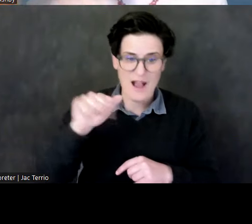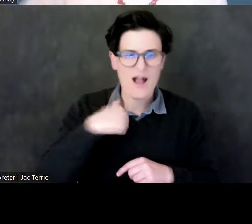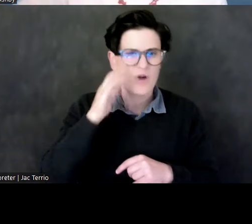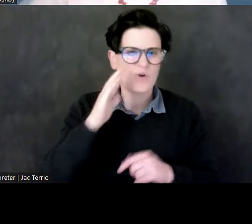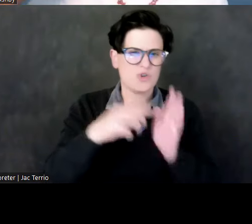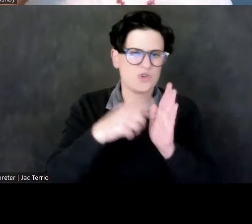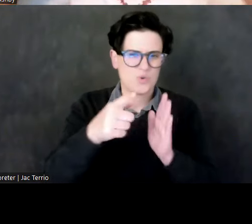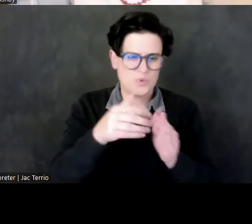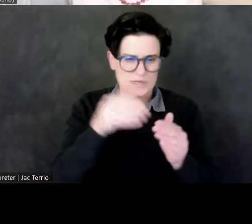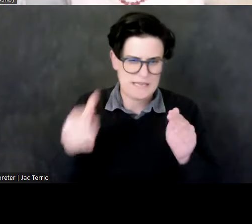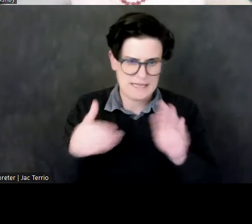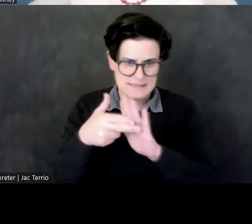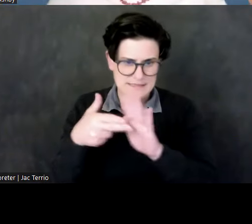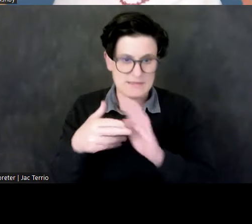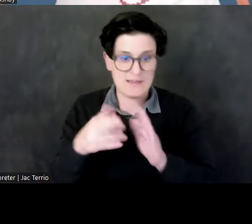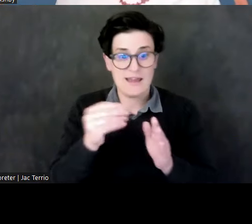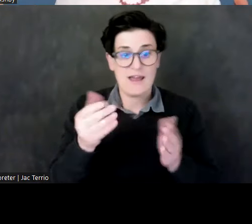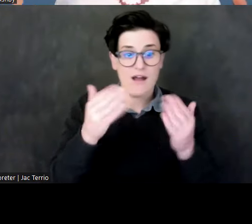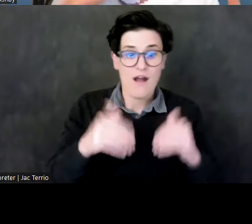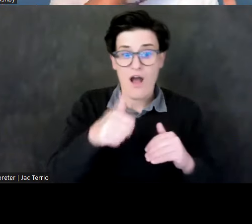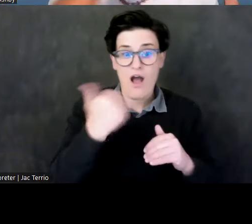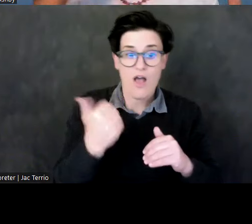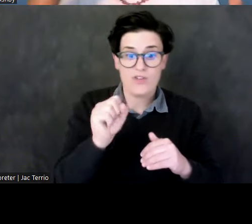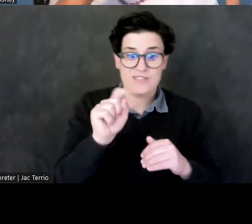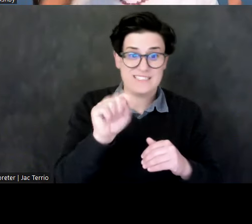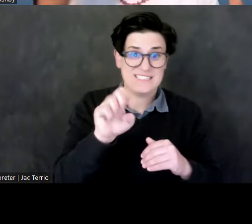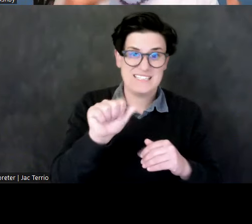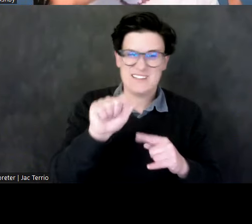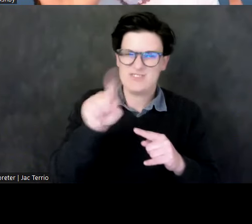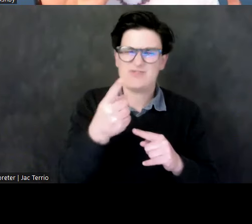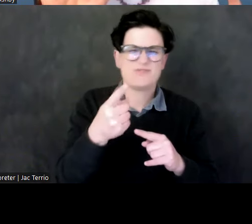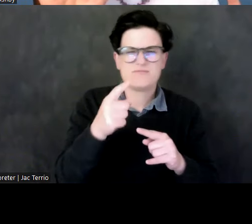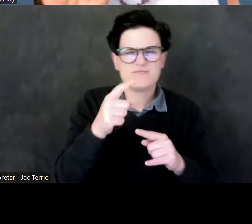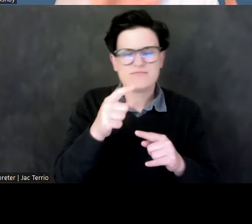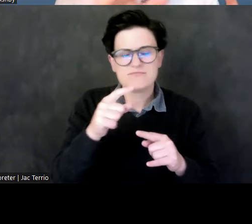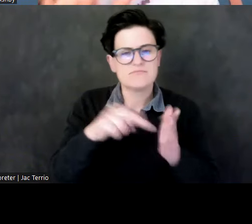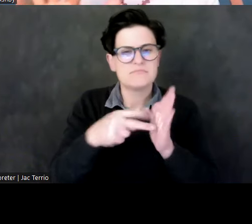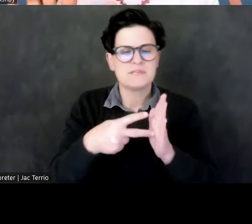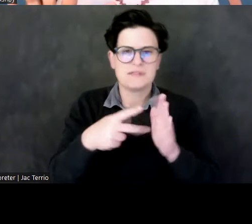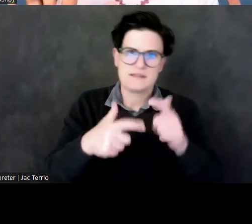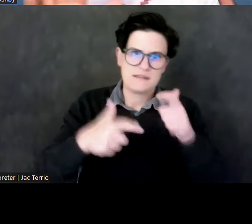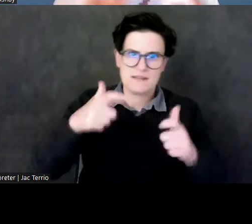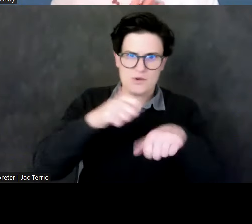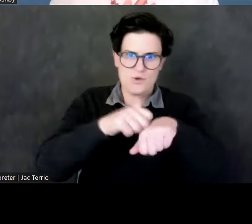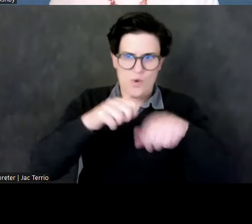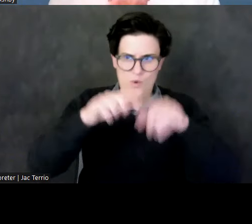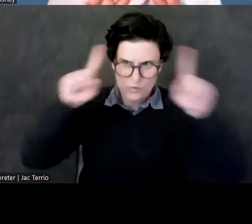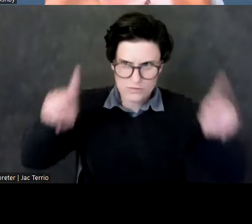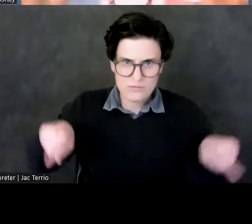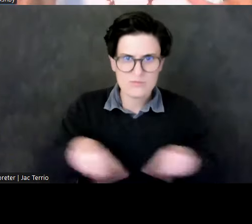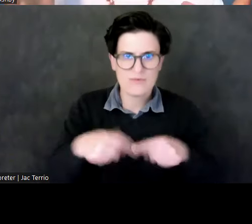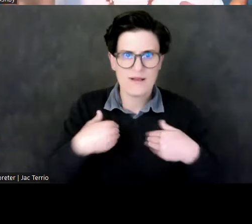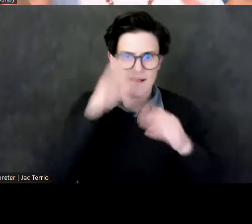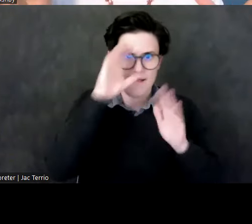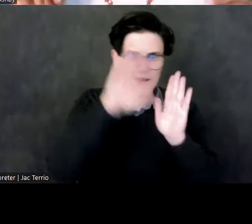as another stela. And this is just a big piece of stone that has imagery and script on the front of